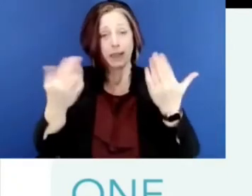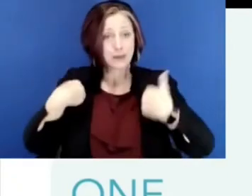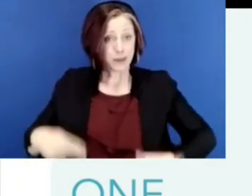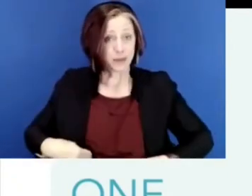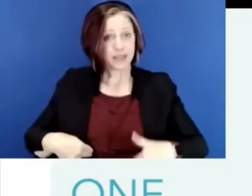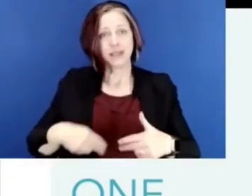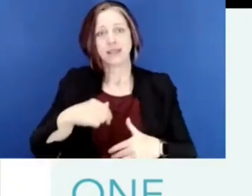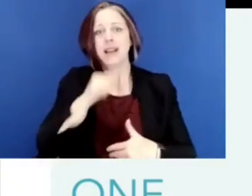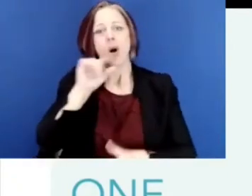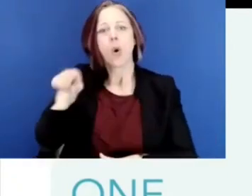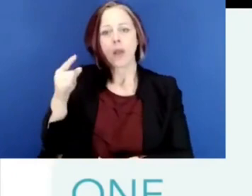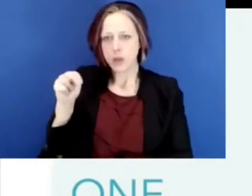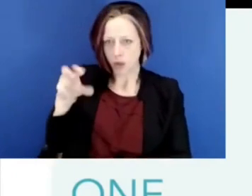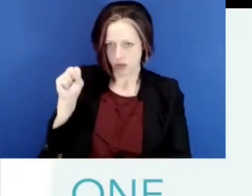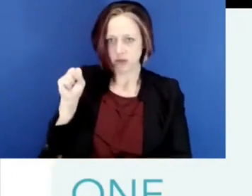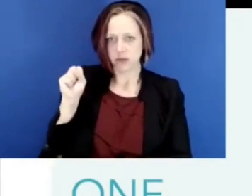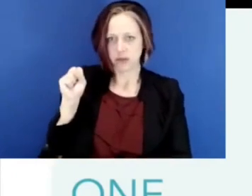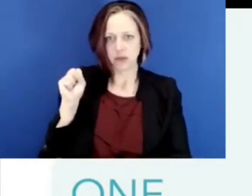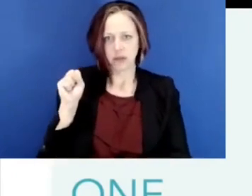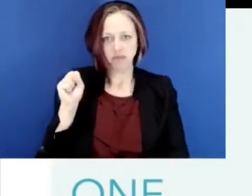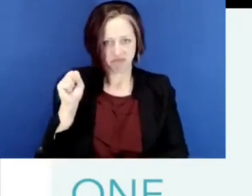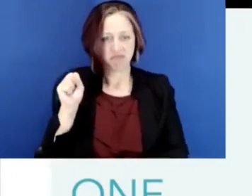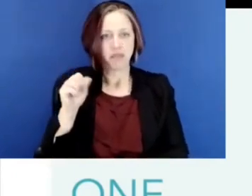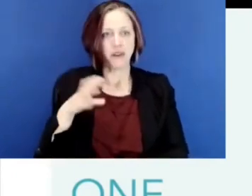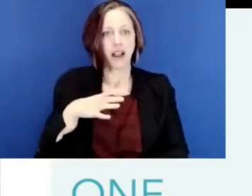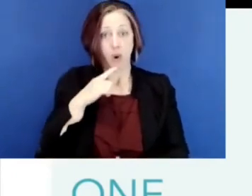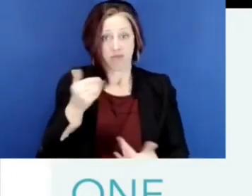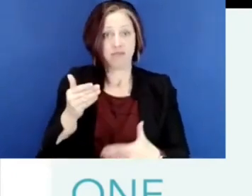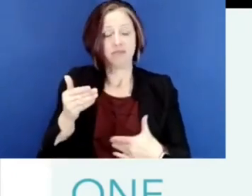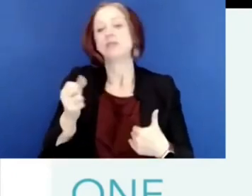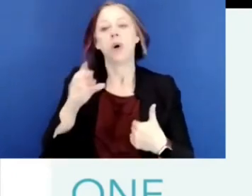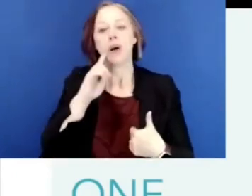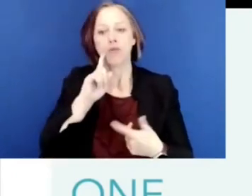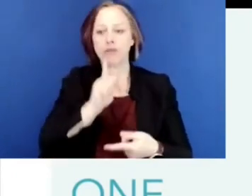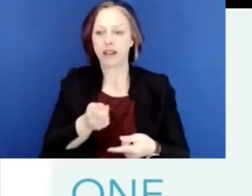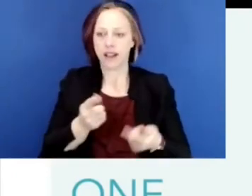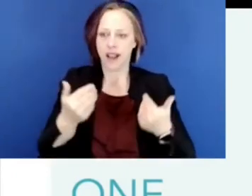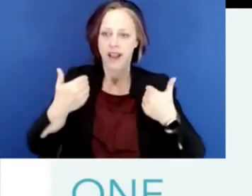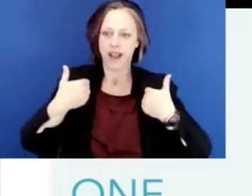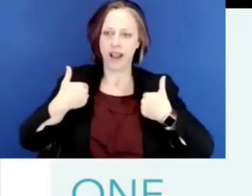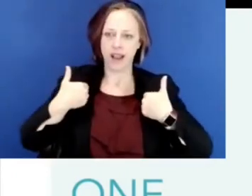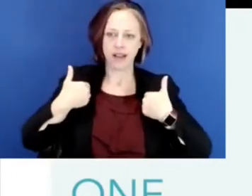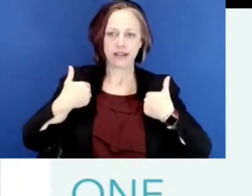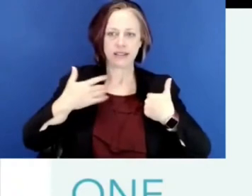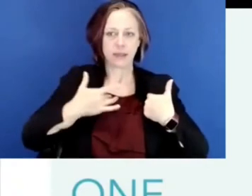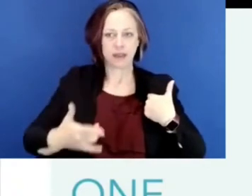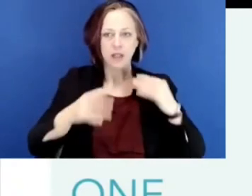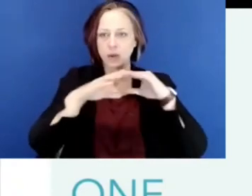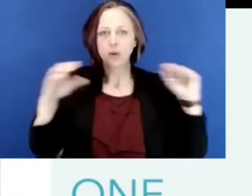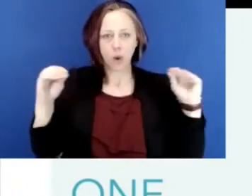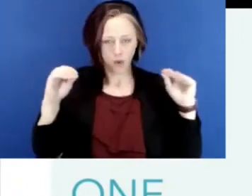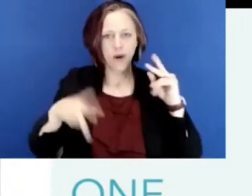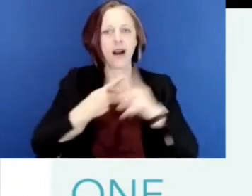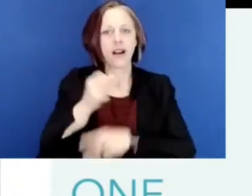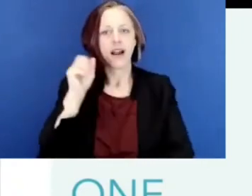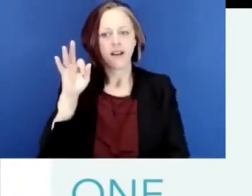transformed into the North side achievement zone. Every time we buried a young person, we would find out like, what were his or her aspirations? We